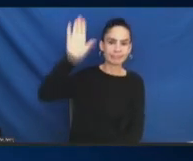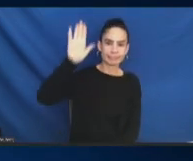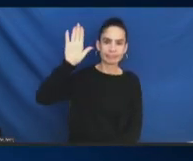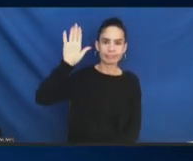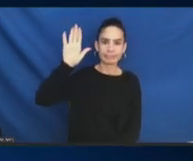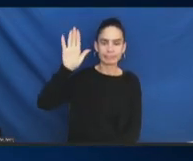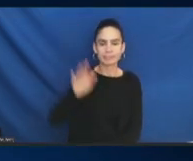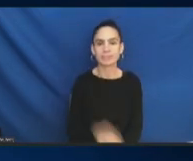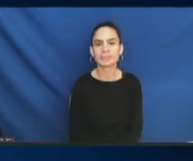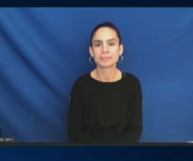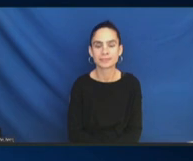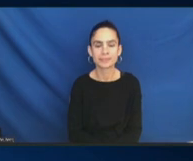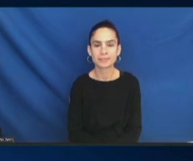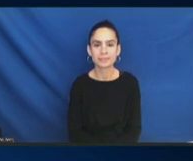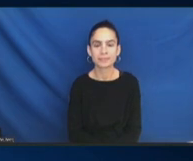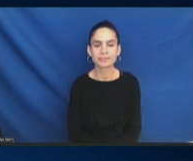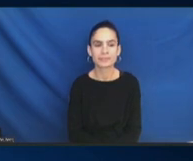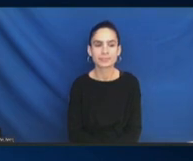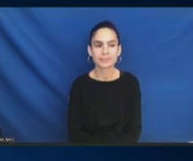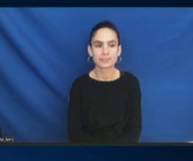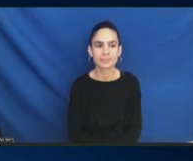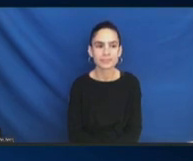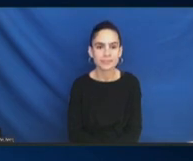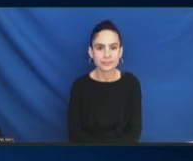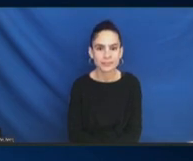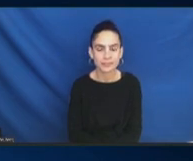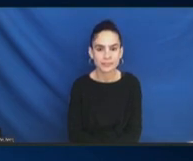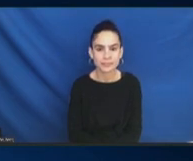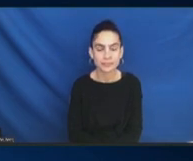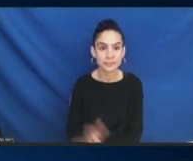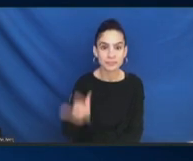Ah, the rubber hits the road. Grace.